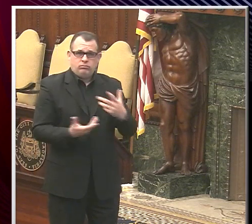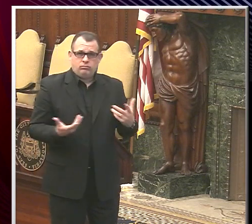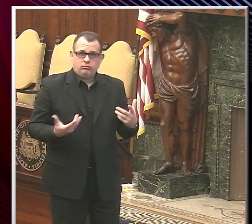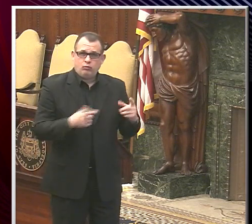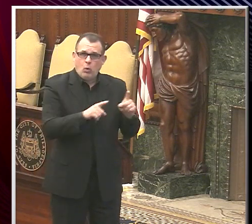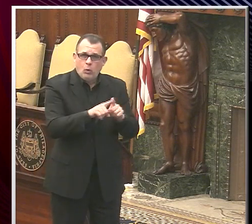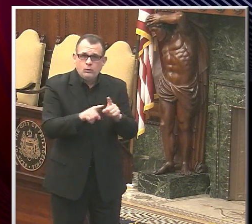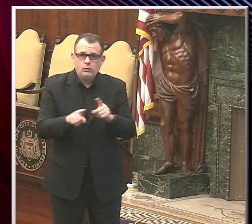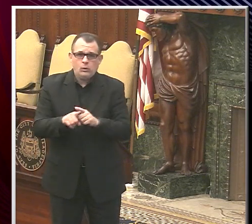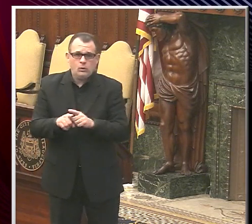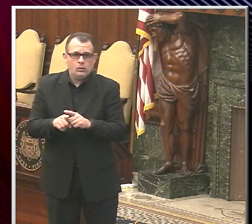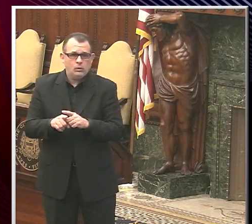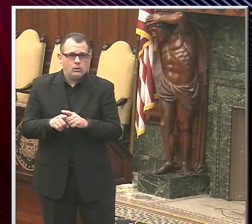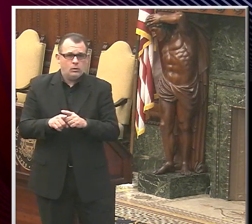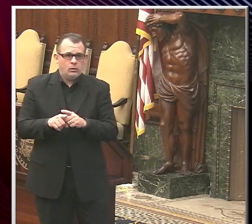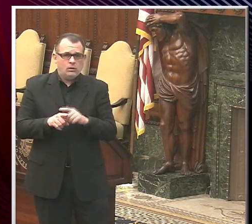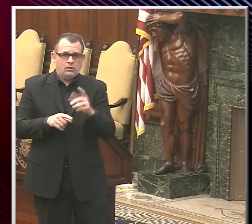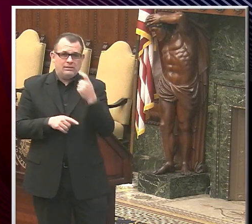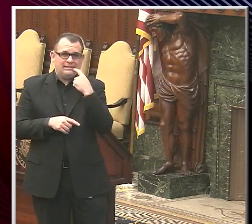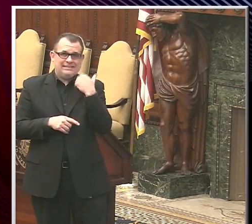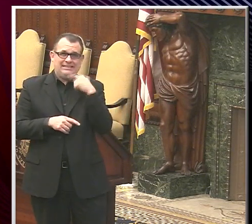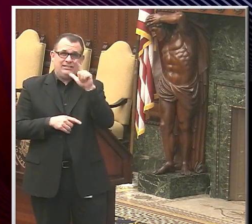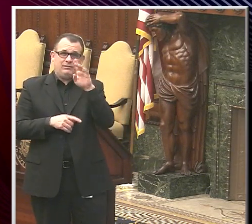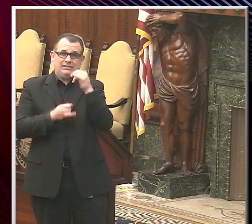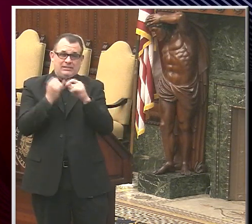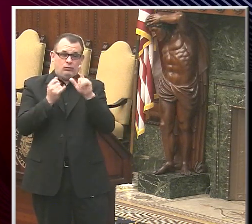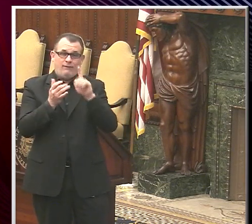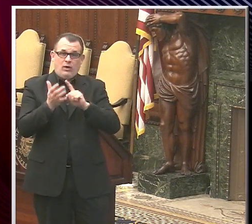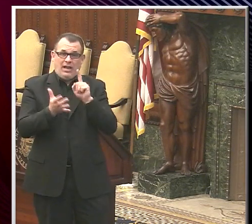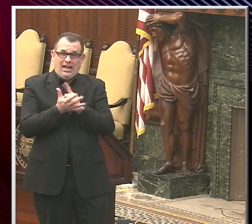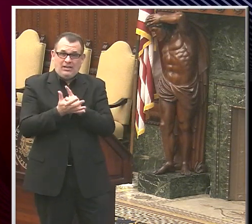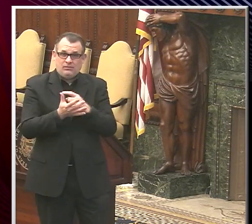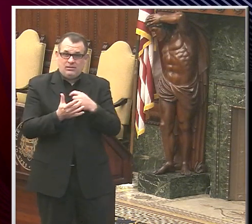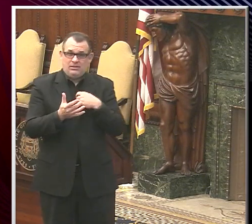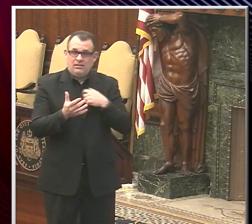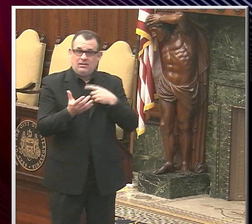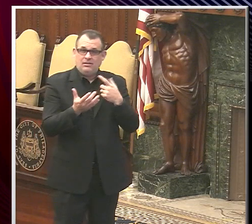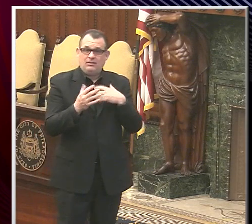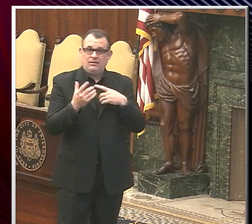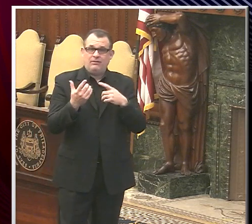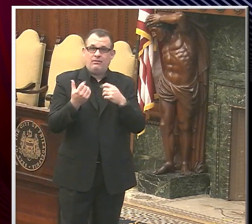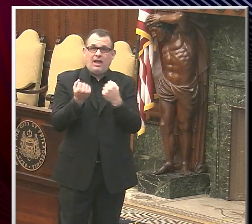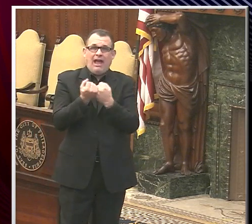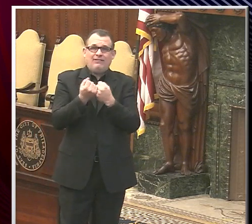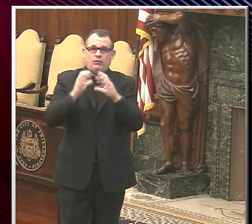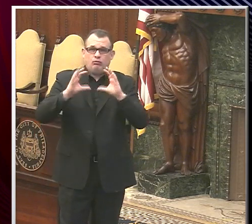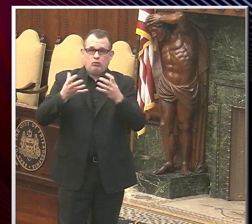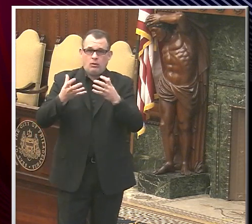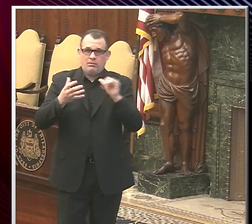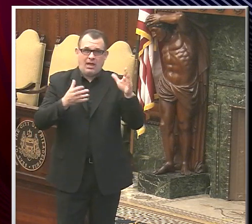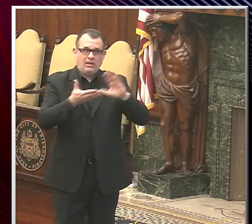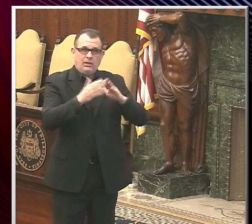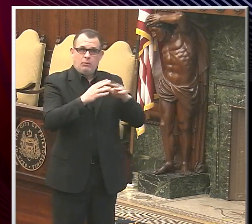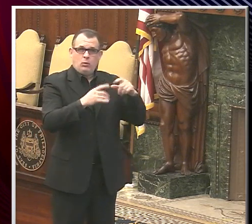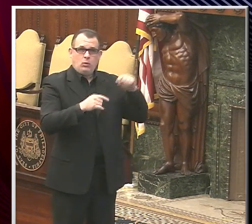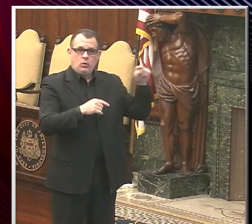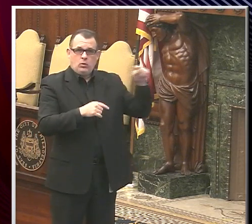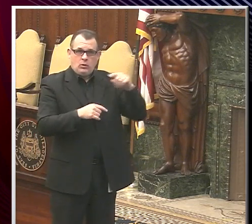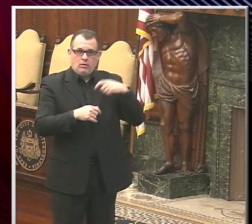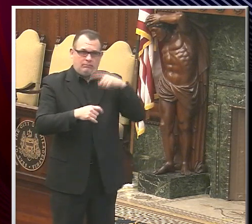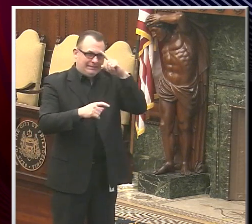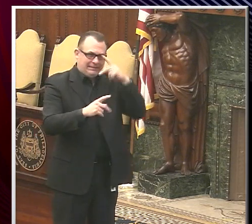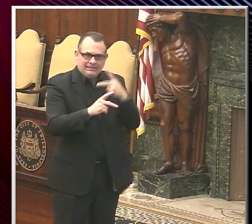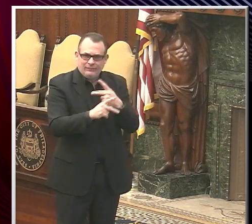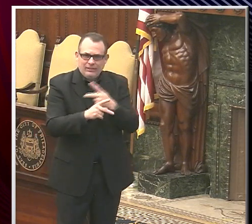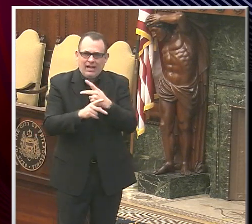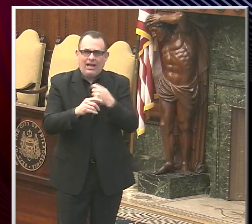24 hours or so meeting with advocacy groups that represent that community to try to figure out how to do better outreach to